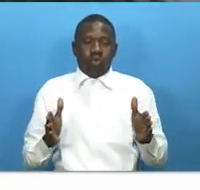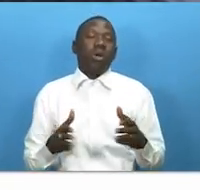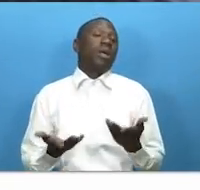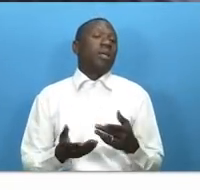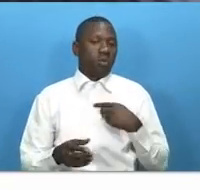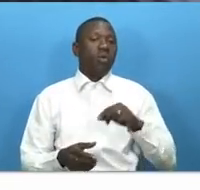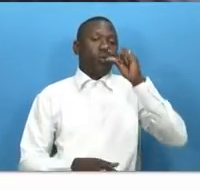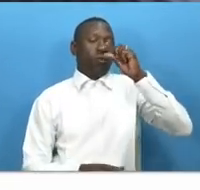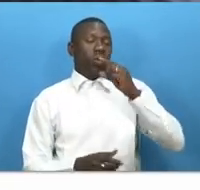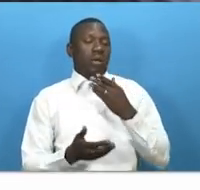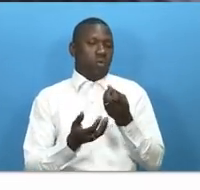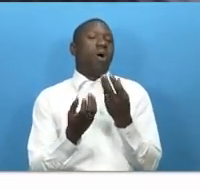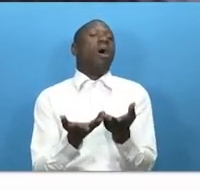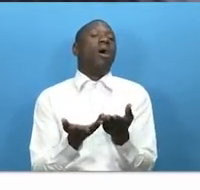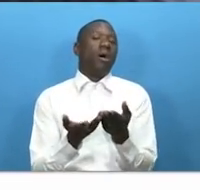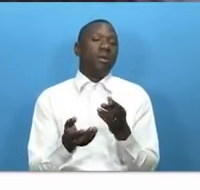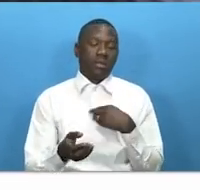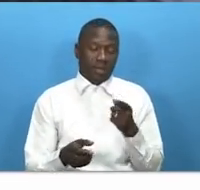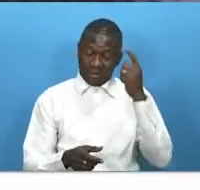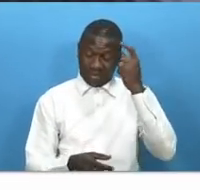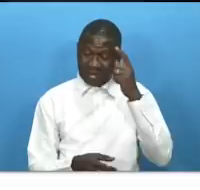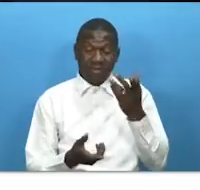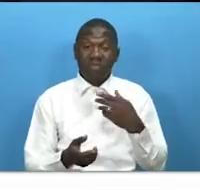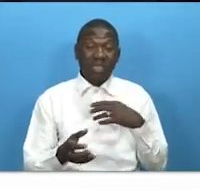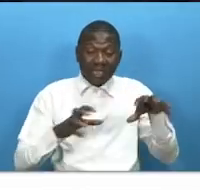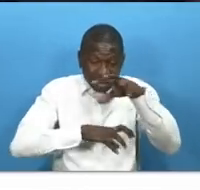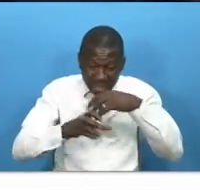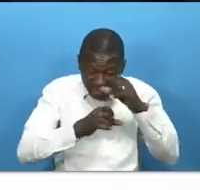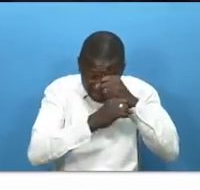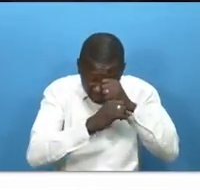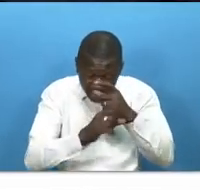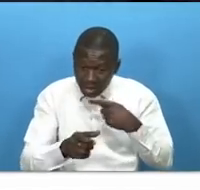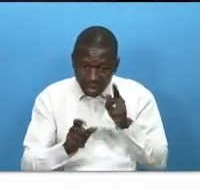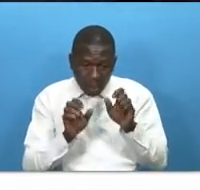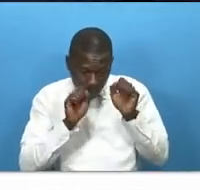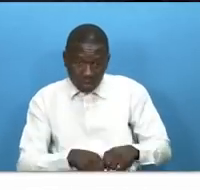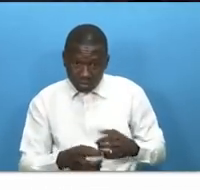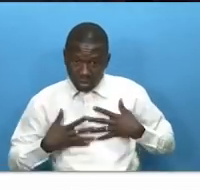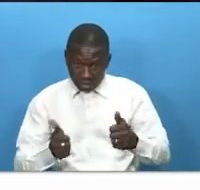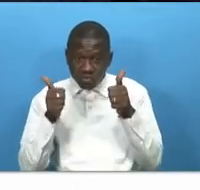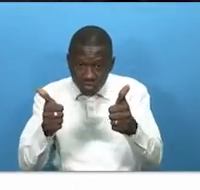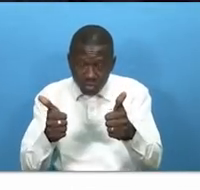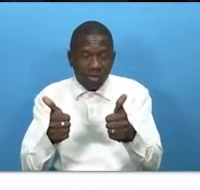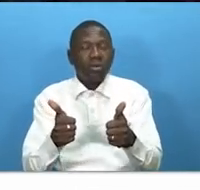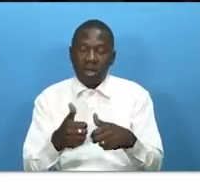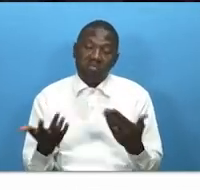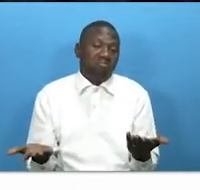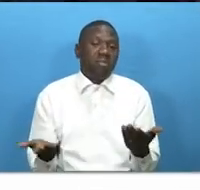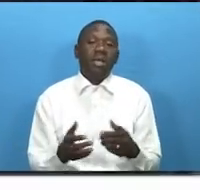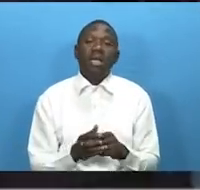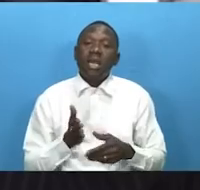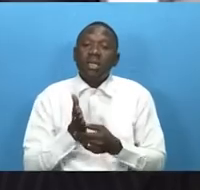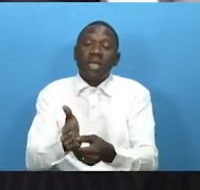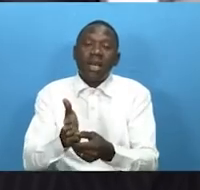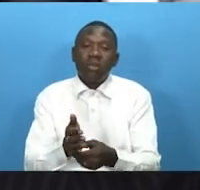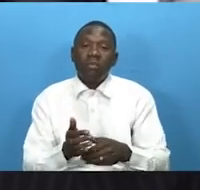more evidence is needed before scientists can definitely prove this possible health benefits modun jai the director